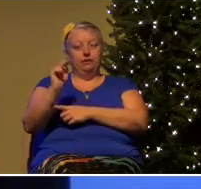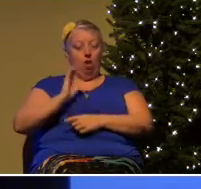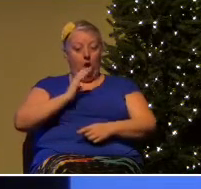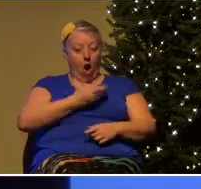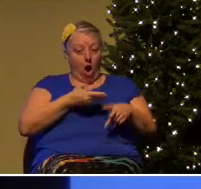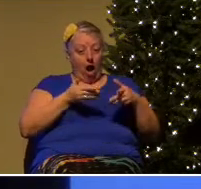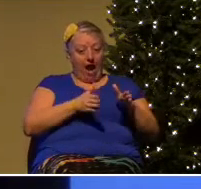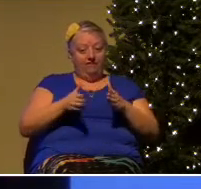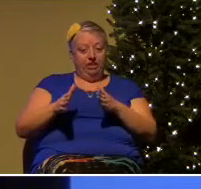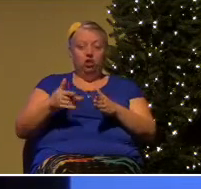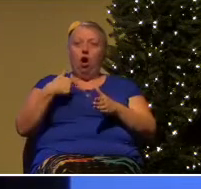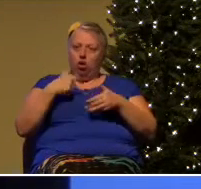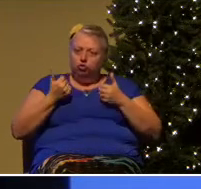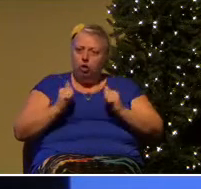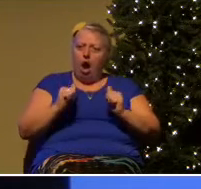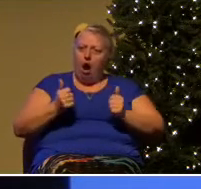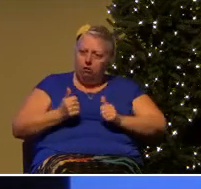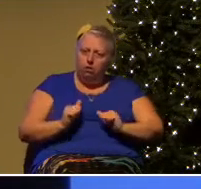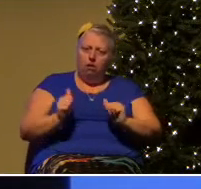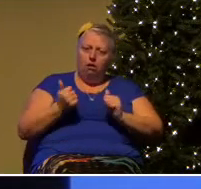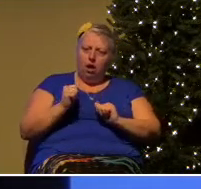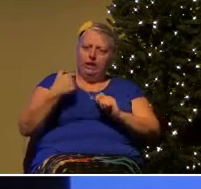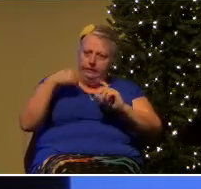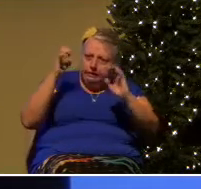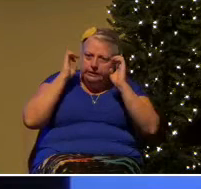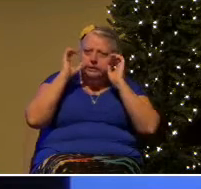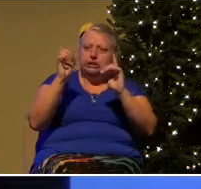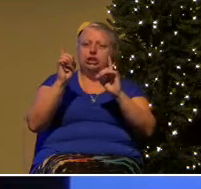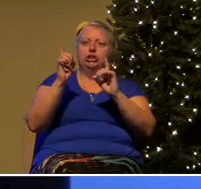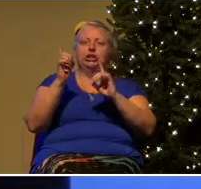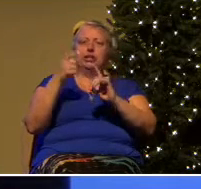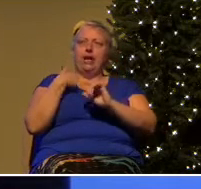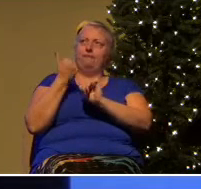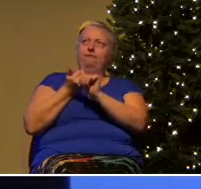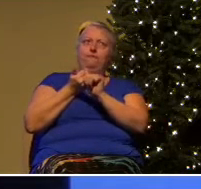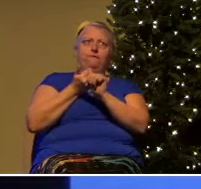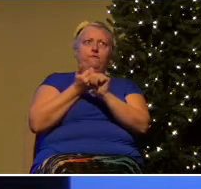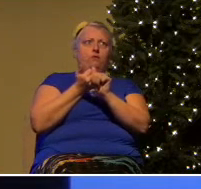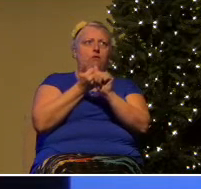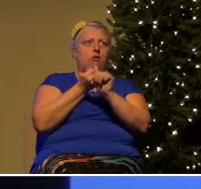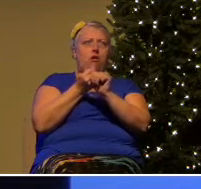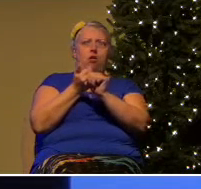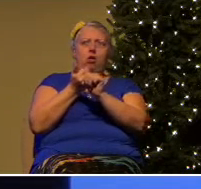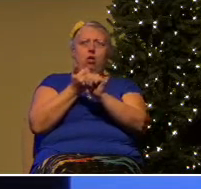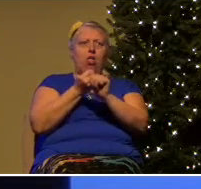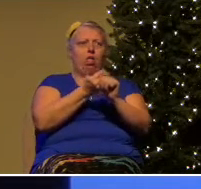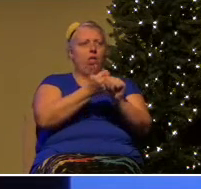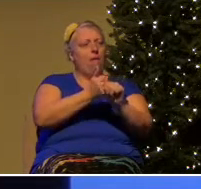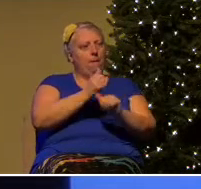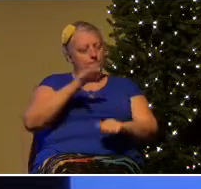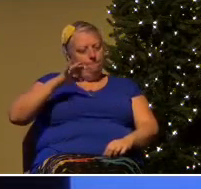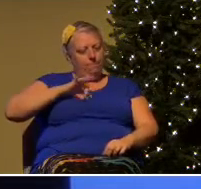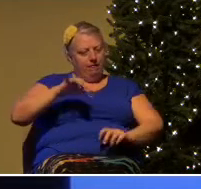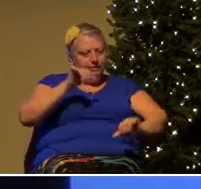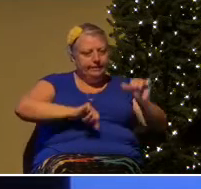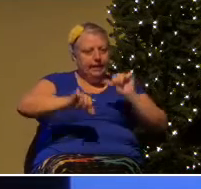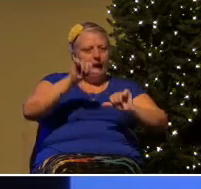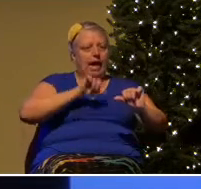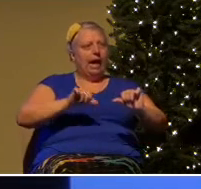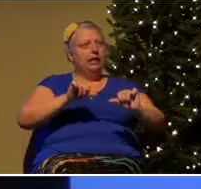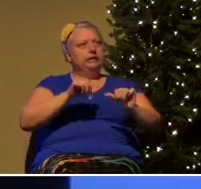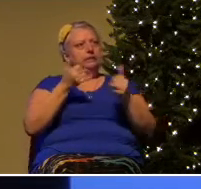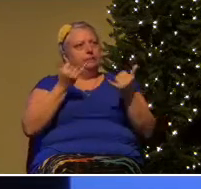I try harder I get educated I follow the benefits of science and modern medicine